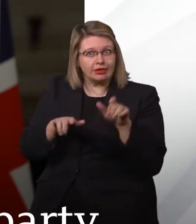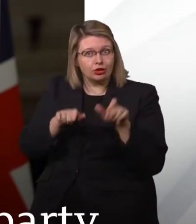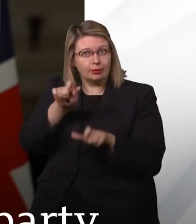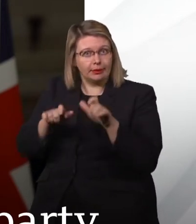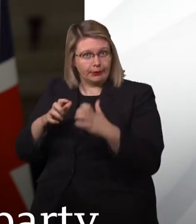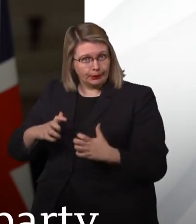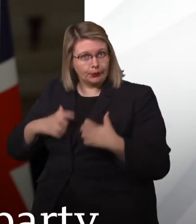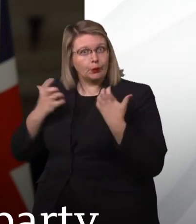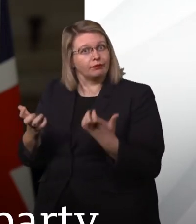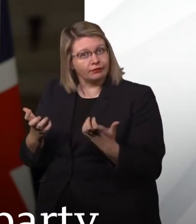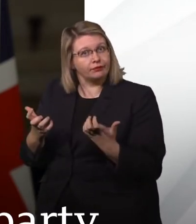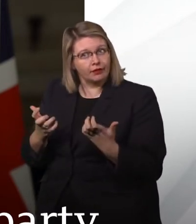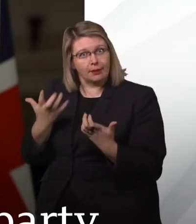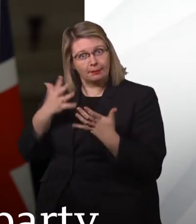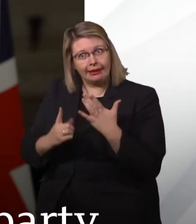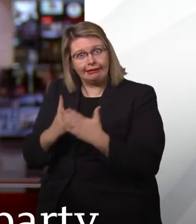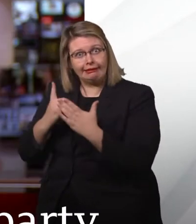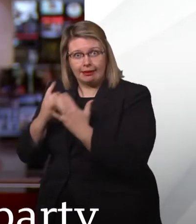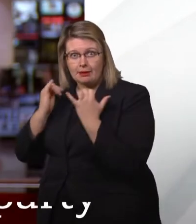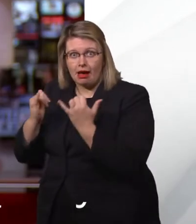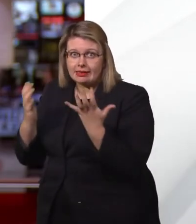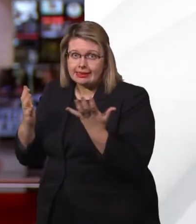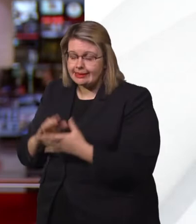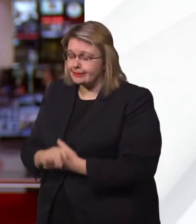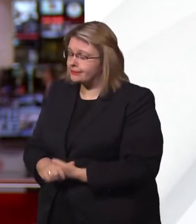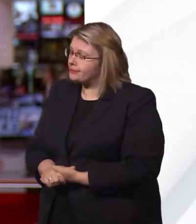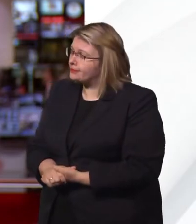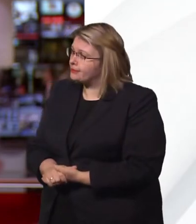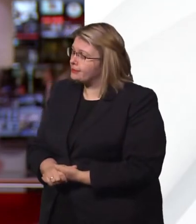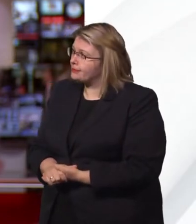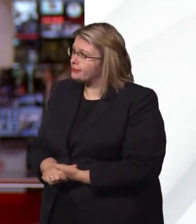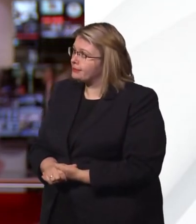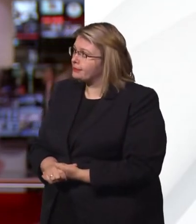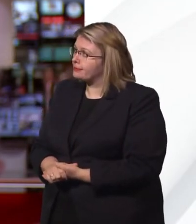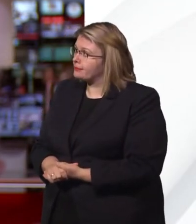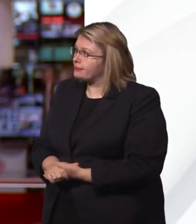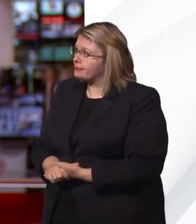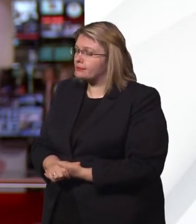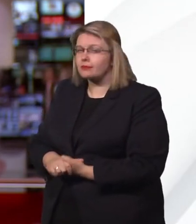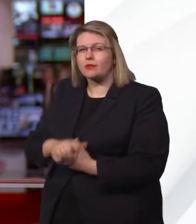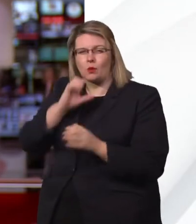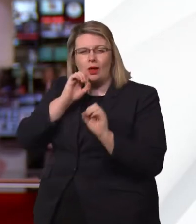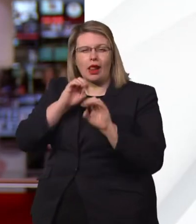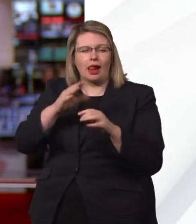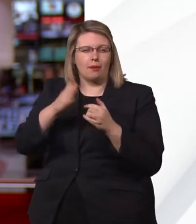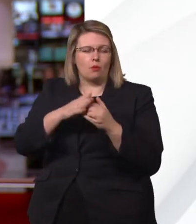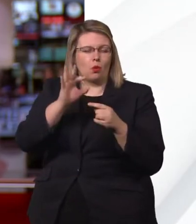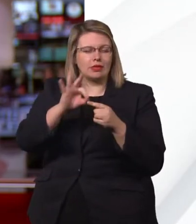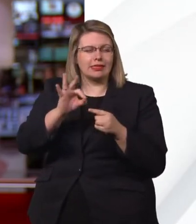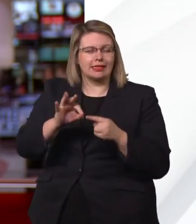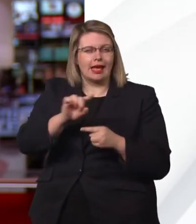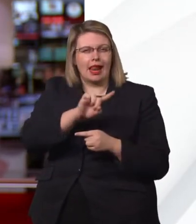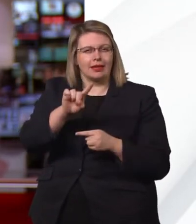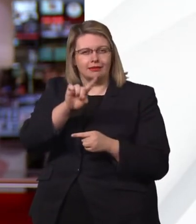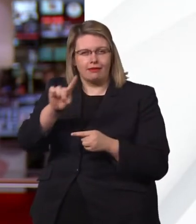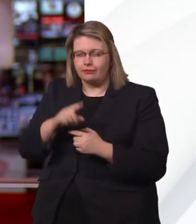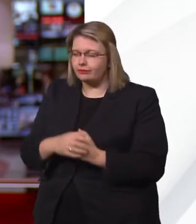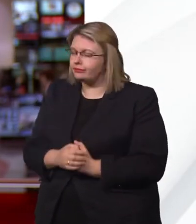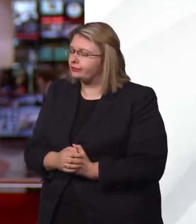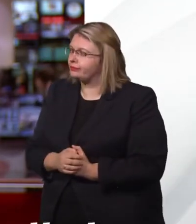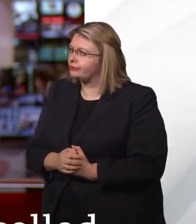Thank you. We will have the very latest on all these developments from Westminster,